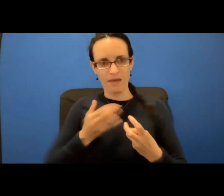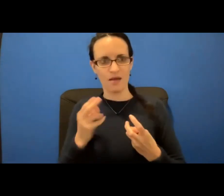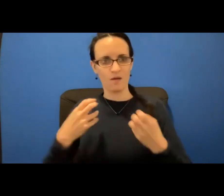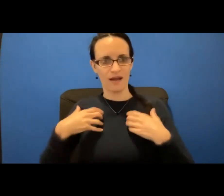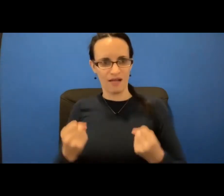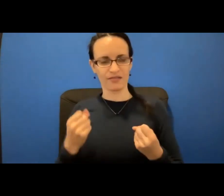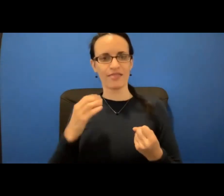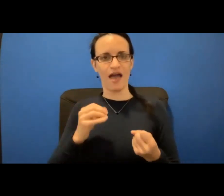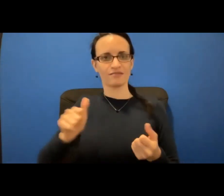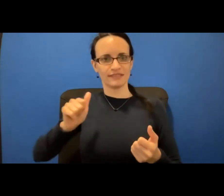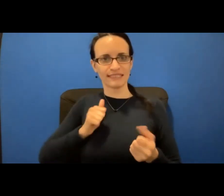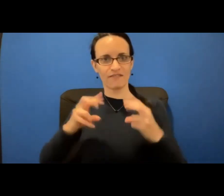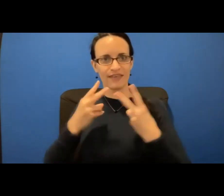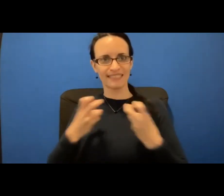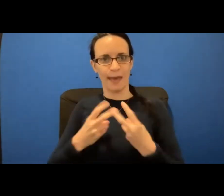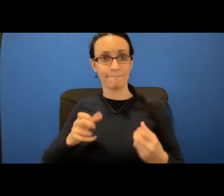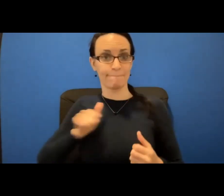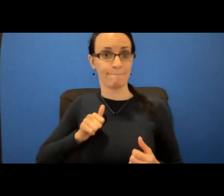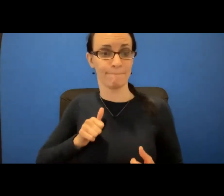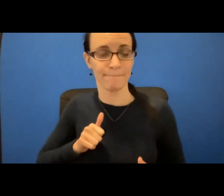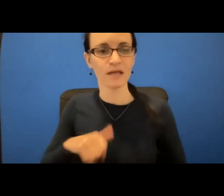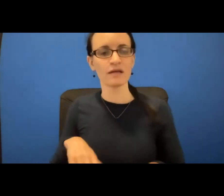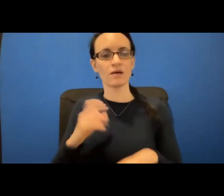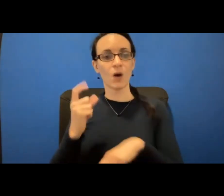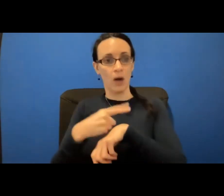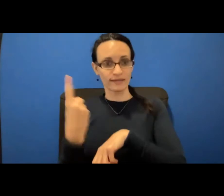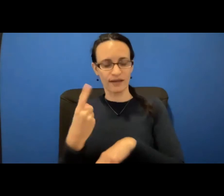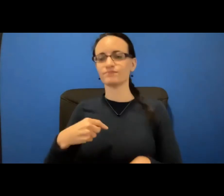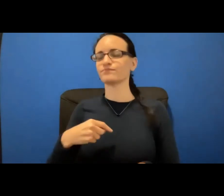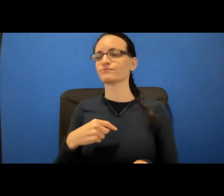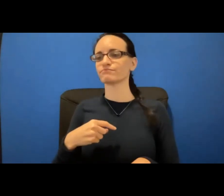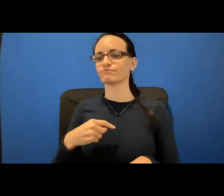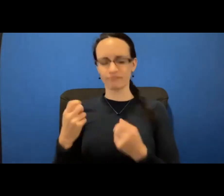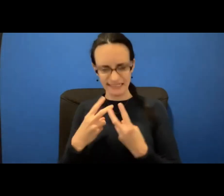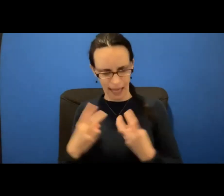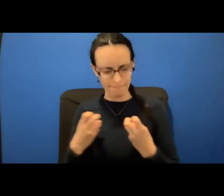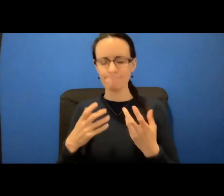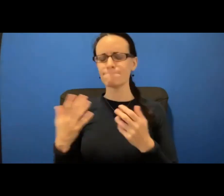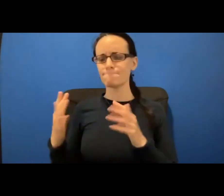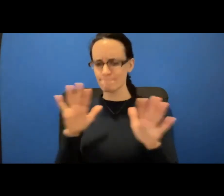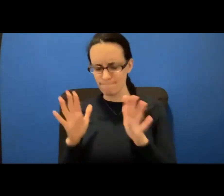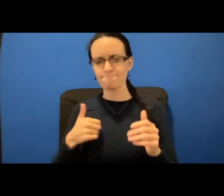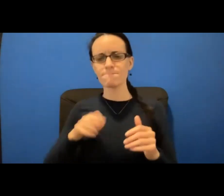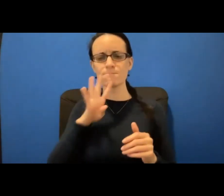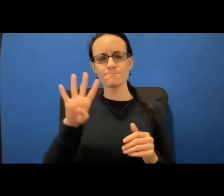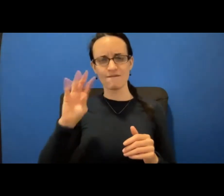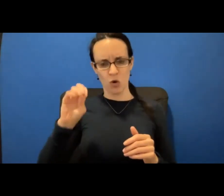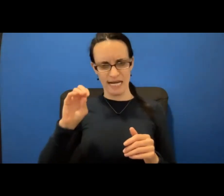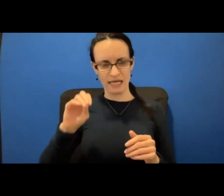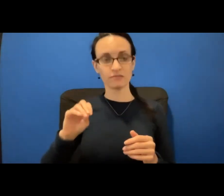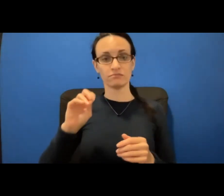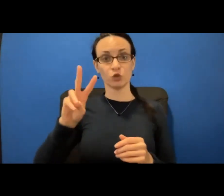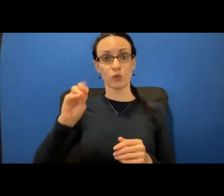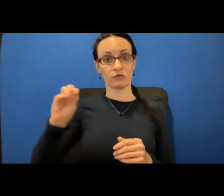exam. So one day while doing so at the age of 40 back in 2002, I discovered a lump.